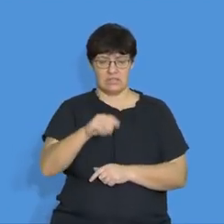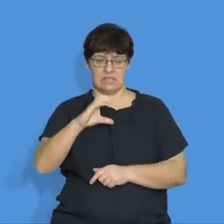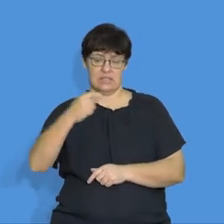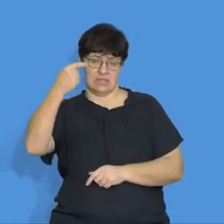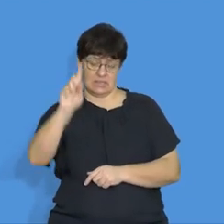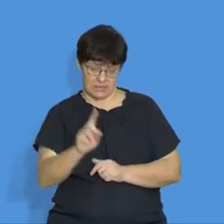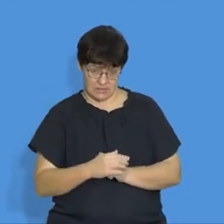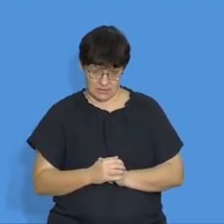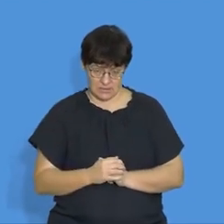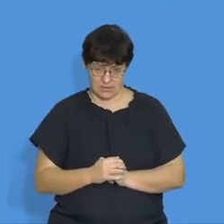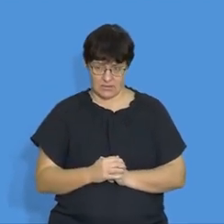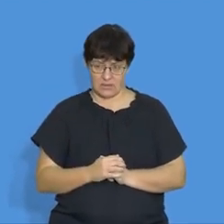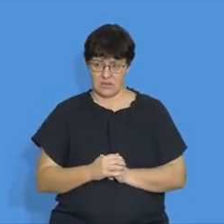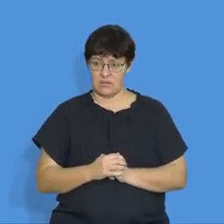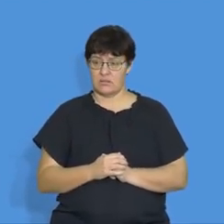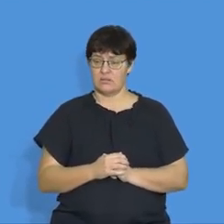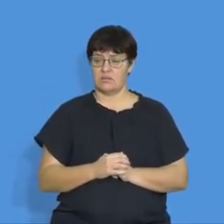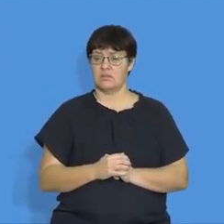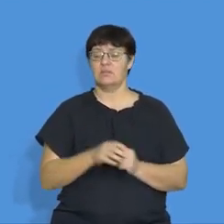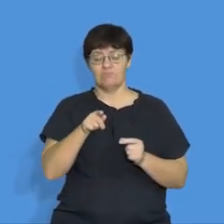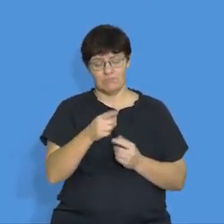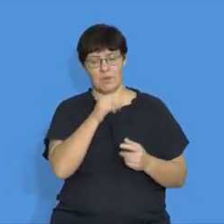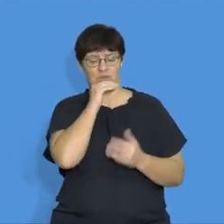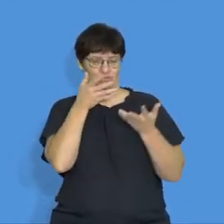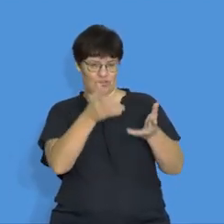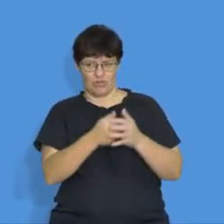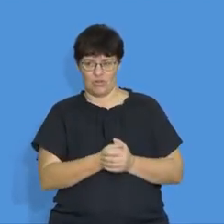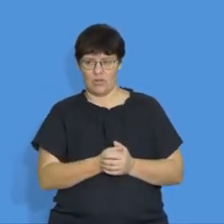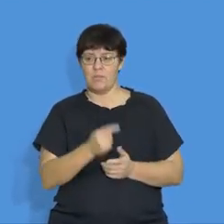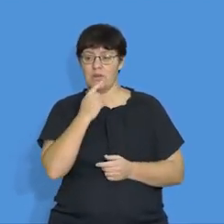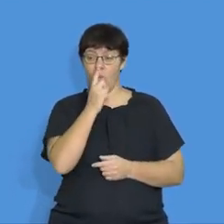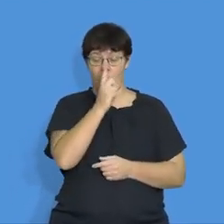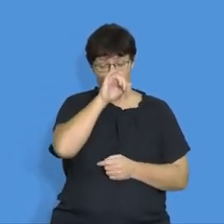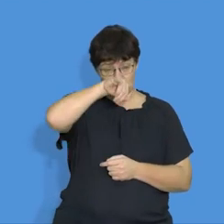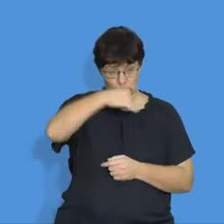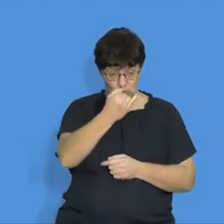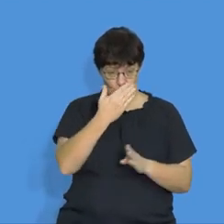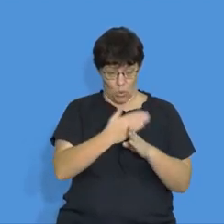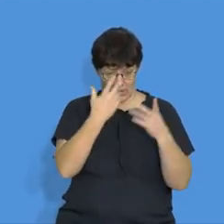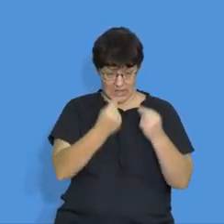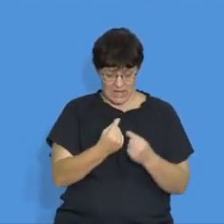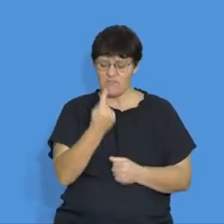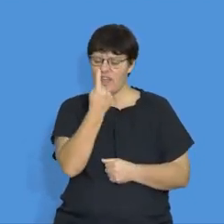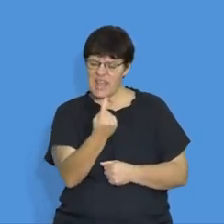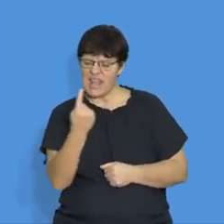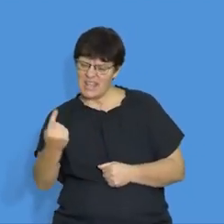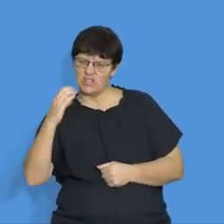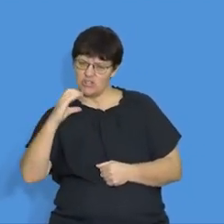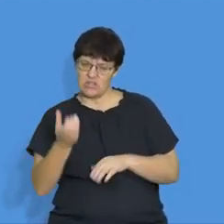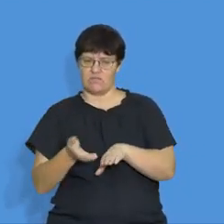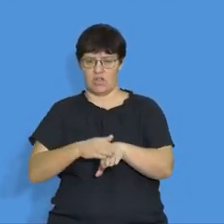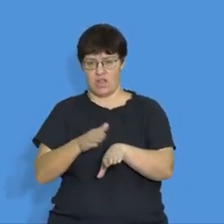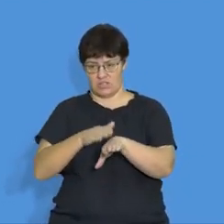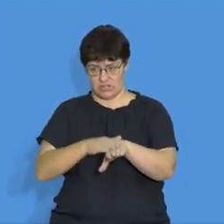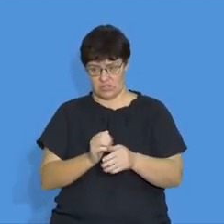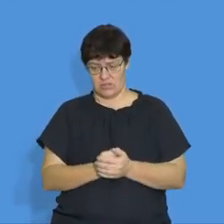one volt of potential difference, it means that there is a joule of work done is every coulomb of charge, which